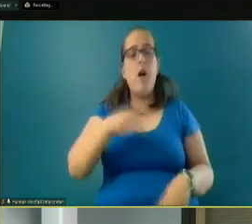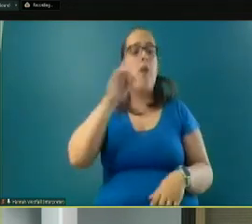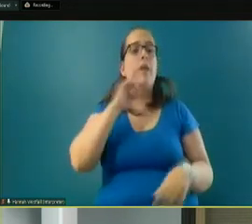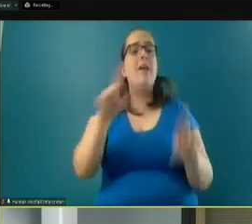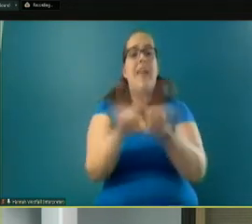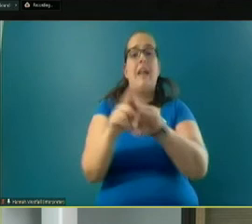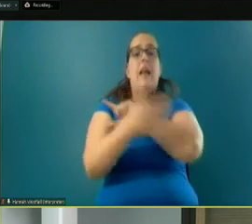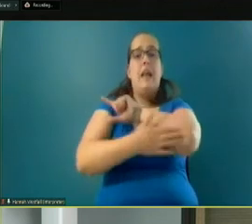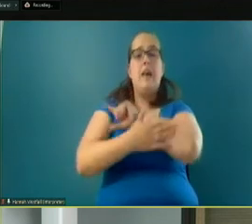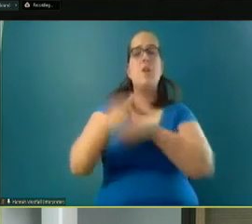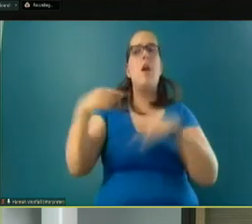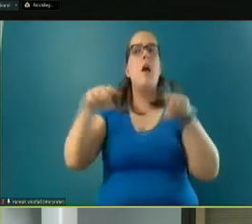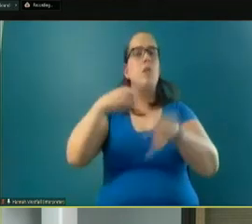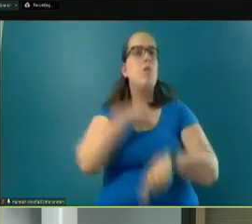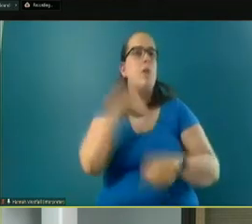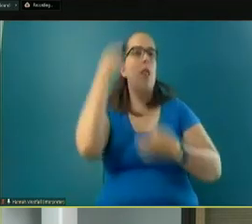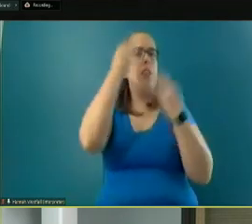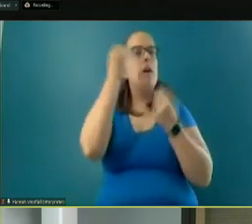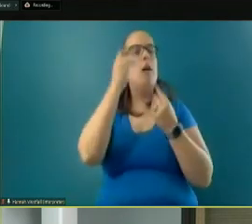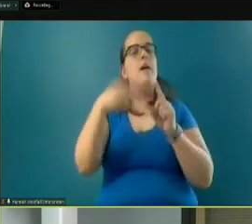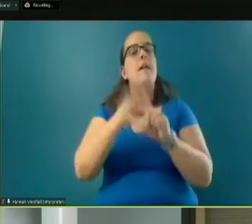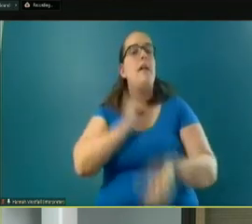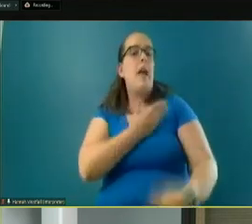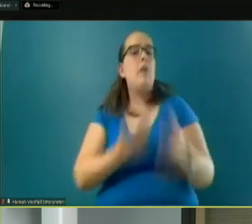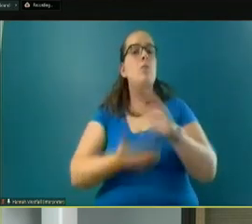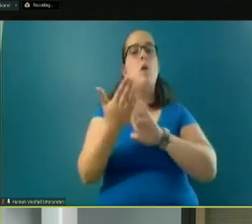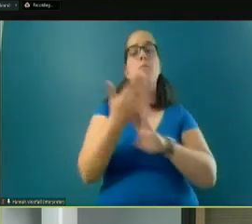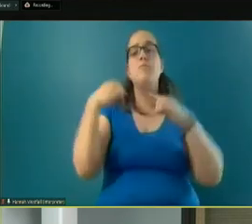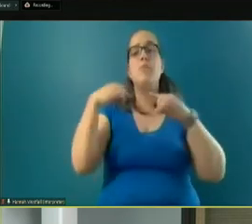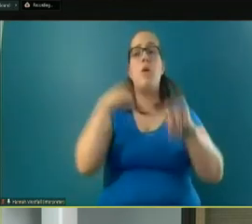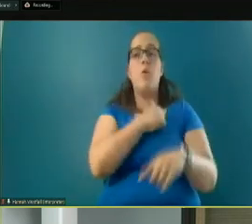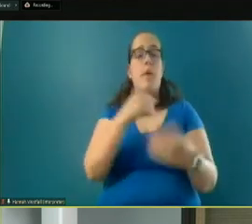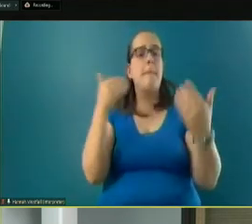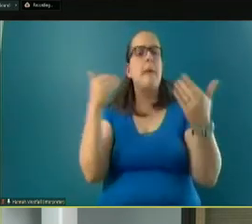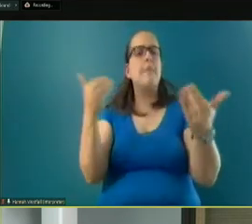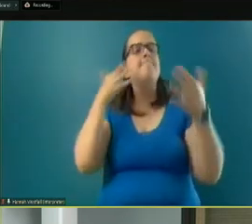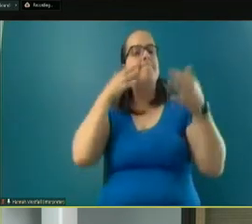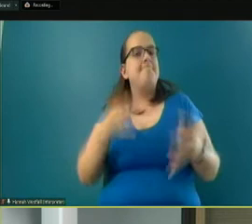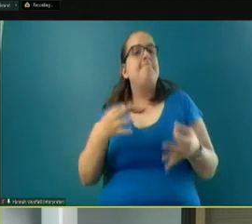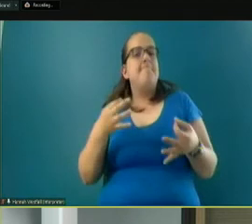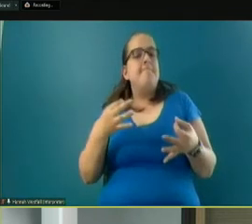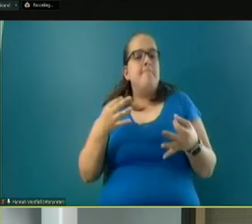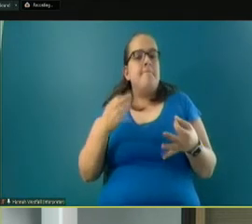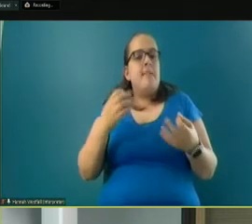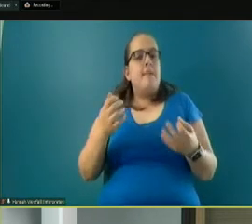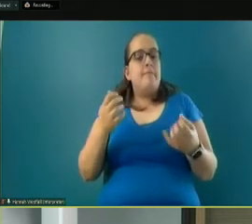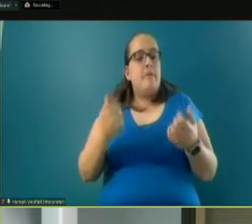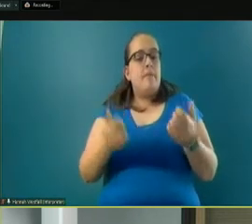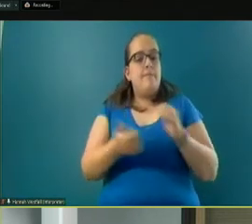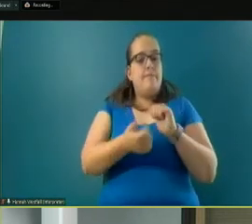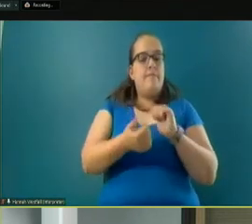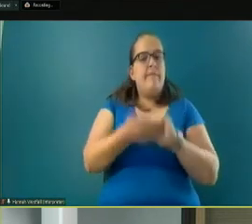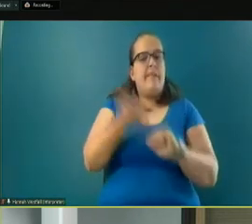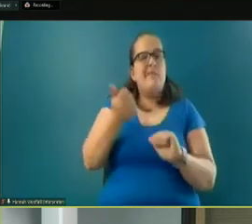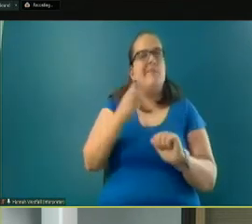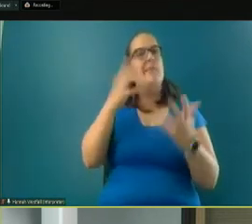county, as we think about our operations as we go forward, certainly a lot of our most of our employees. I shouldn't say most, but a lot